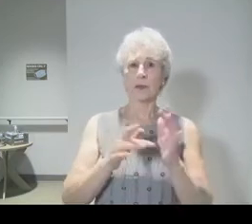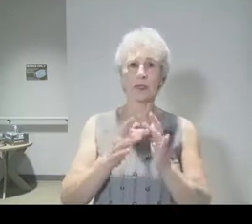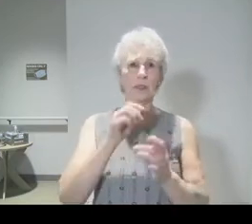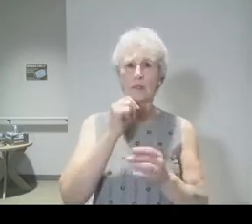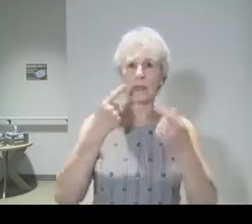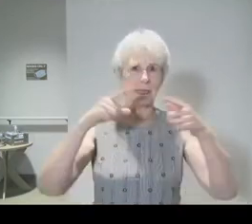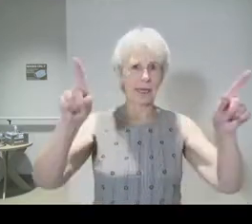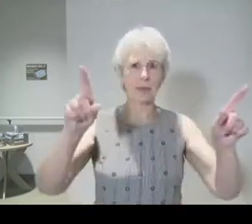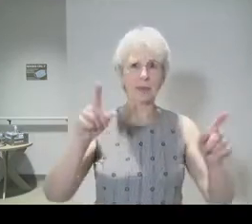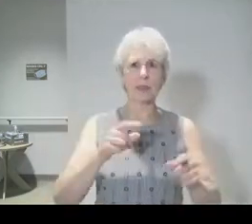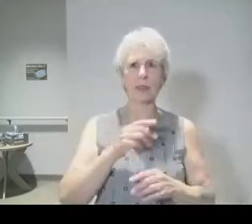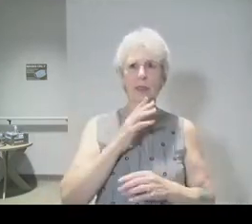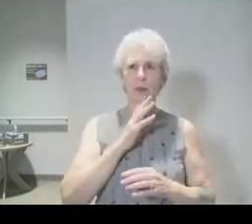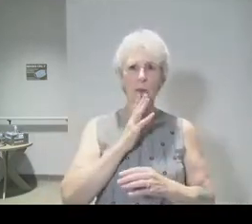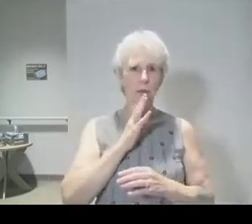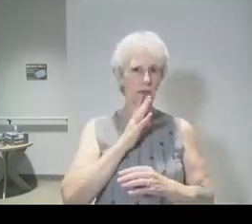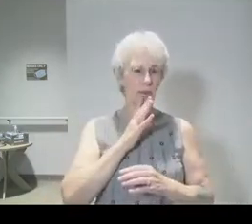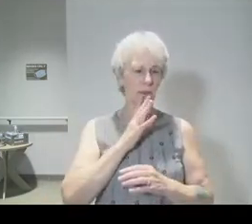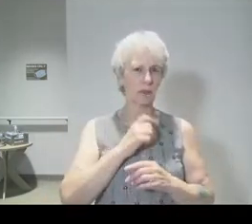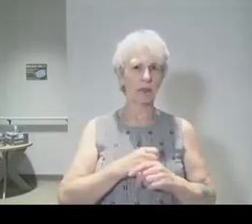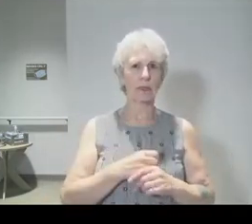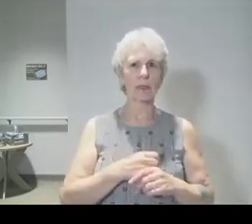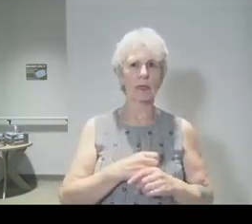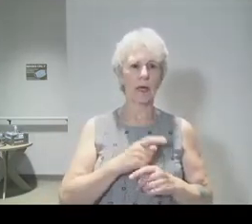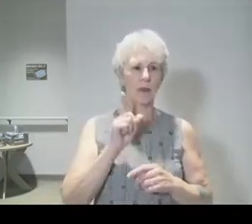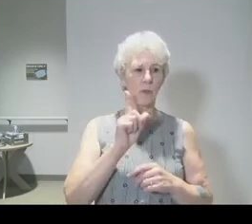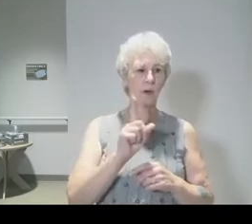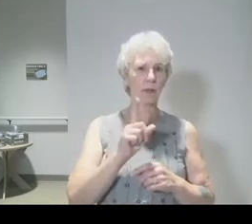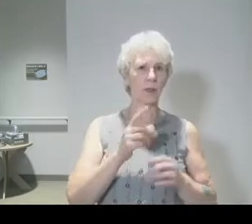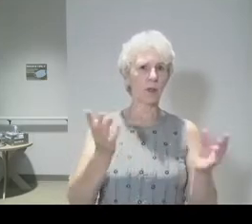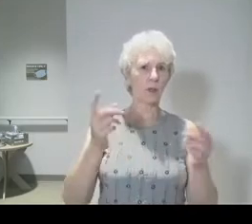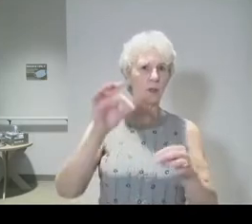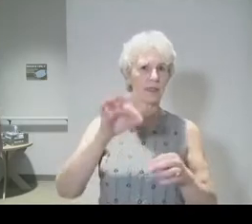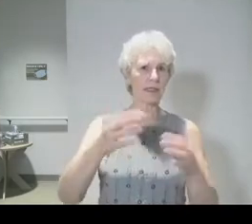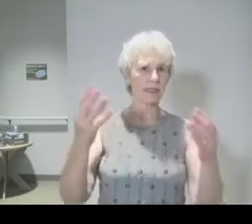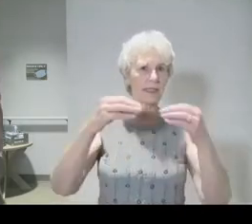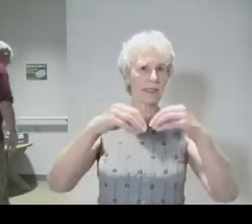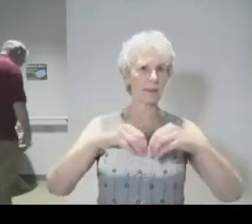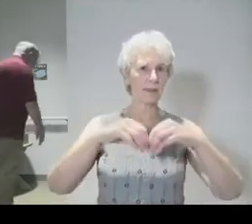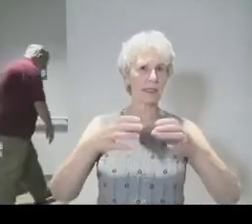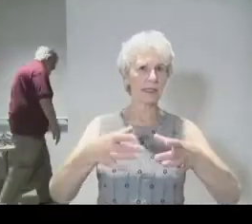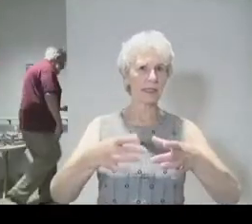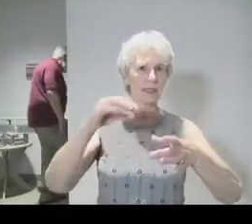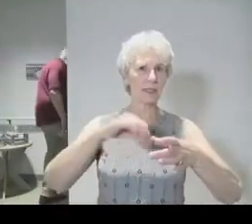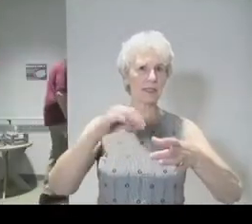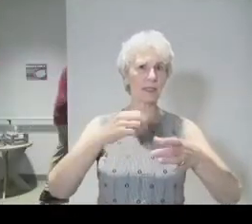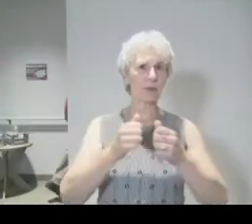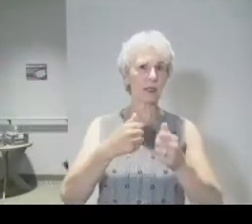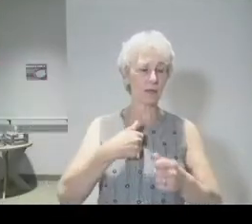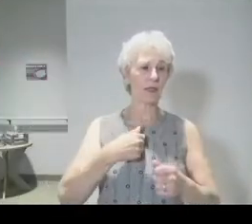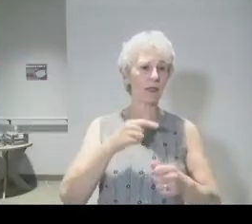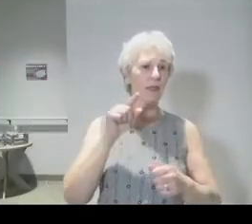it's Judas. He whispers it to John, and he says, The one who dips his hand in the dish with me will betray me.